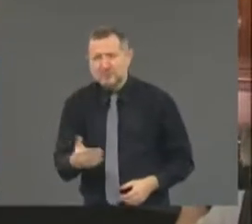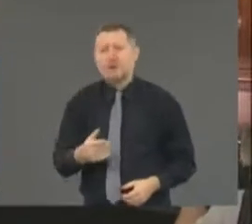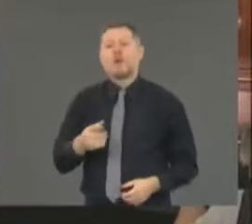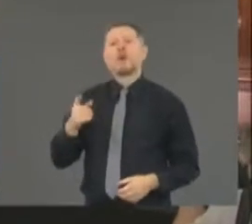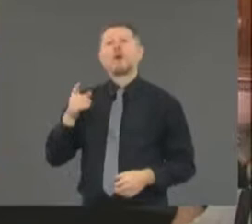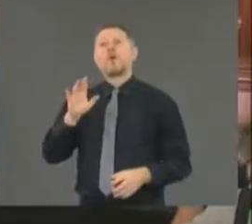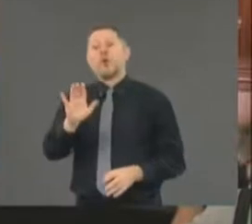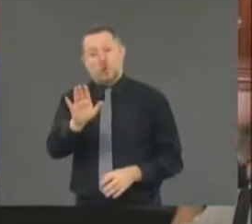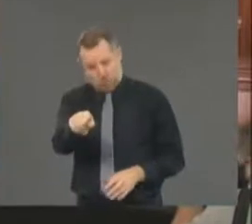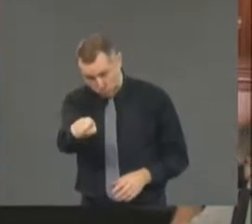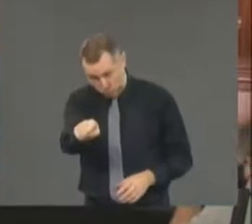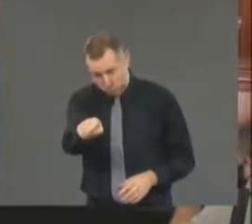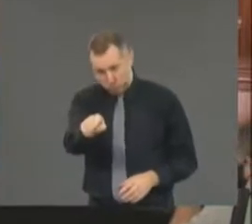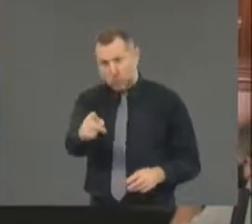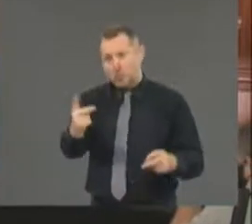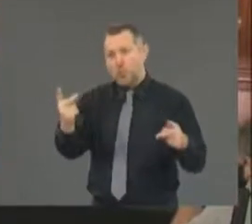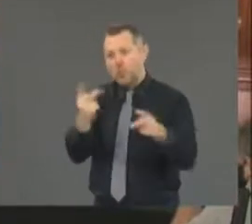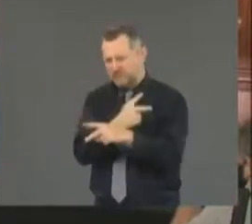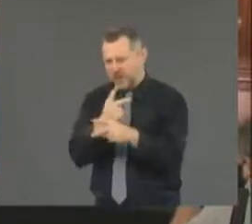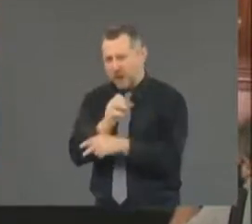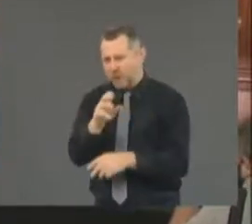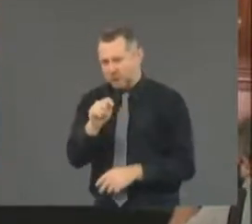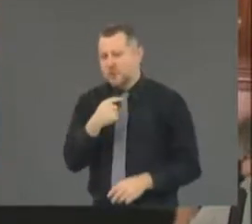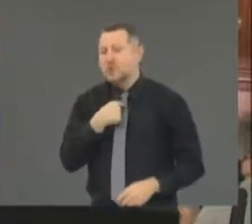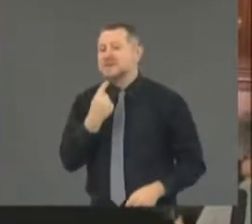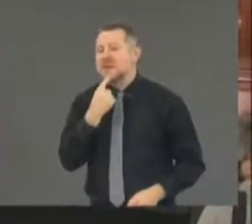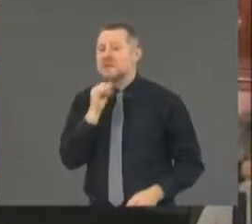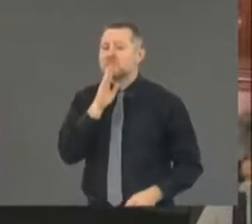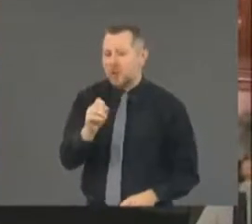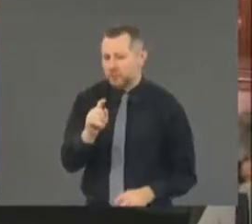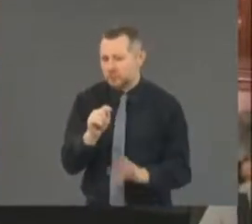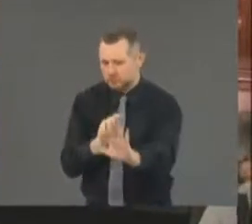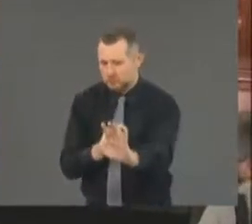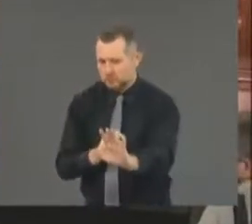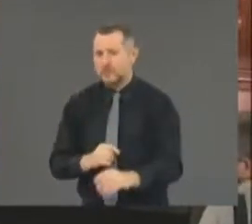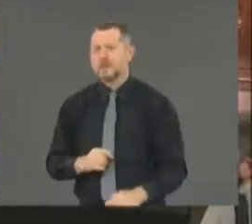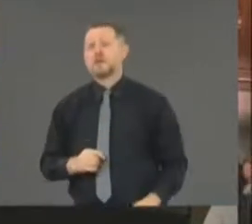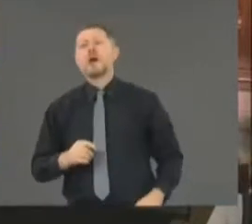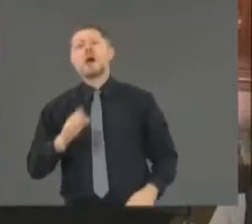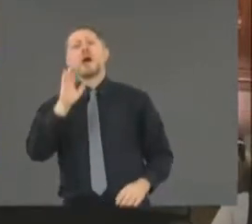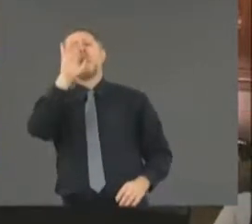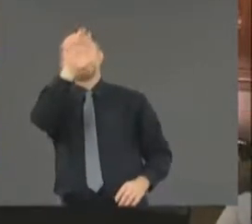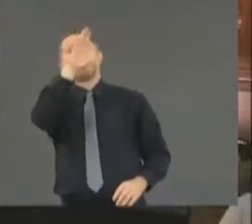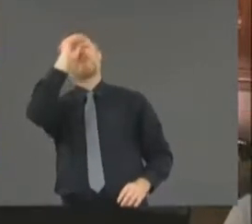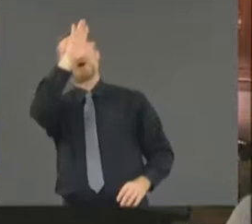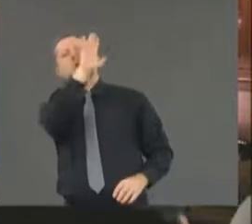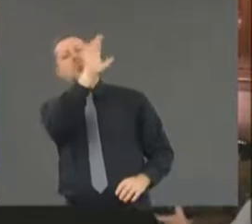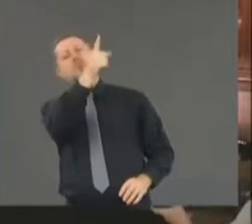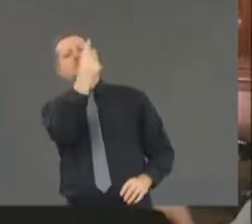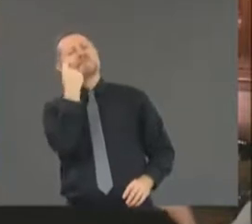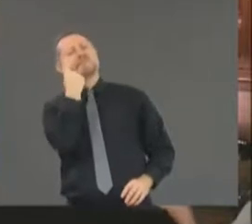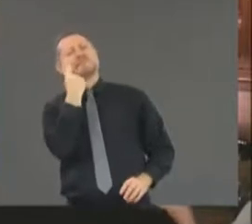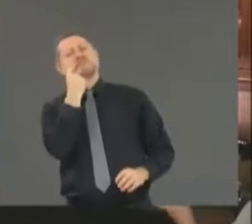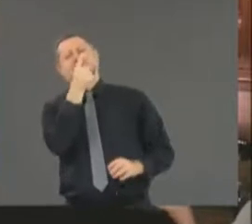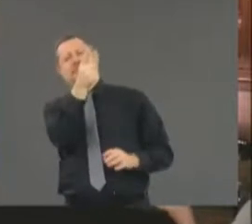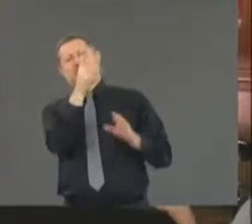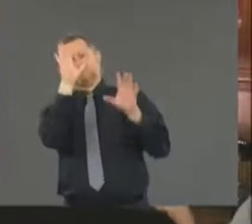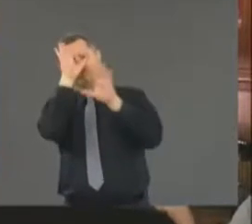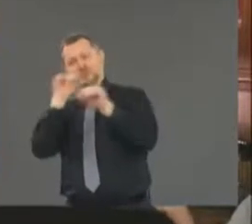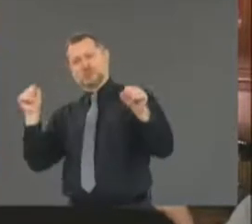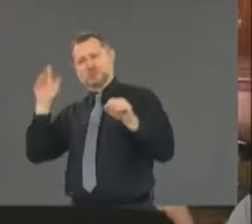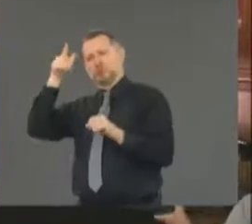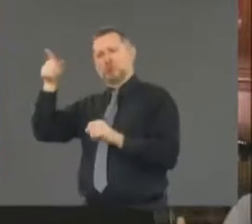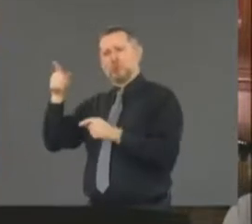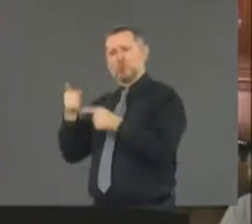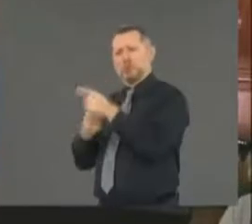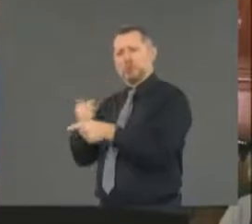The recent attacks on New York. What do you think he's trying to do there? Is he trying to rile his